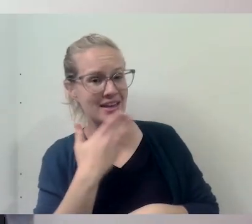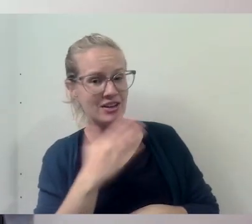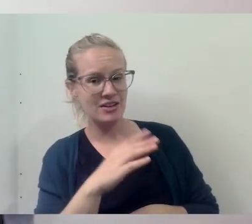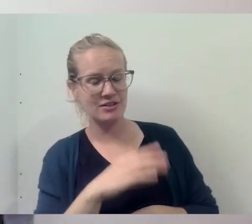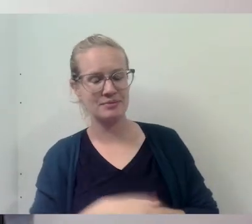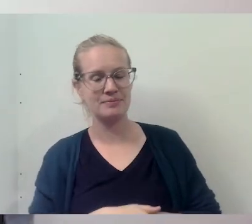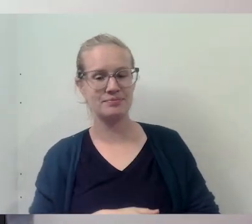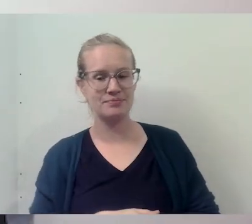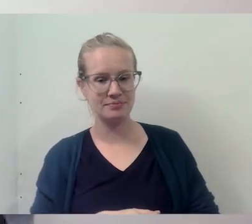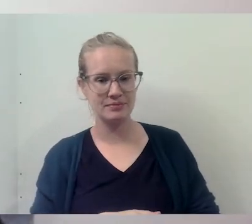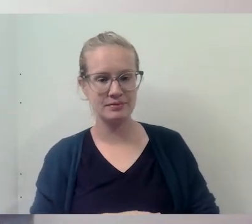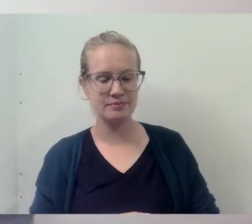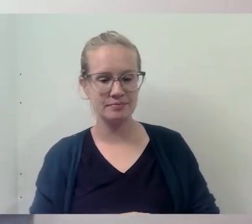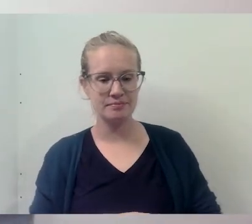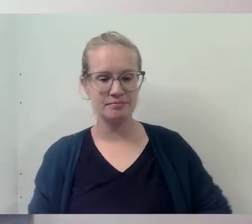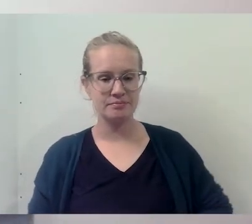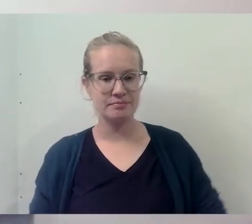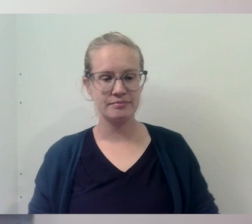Um,